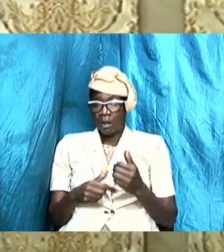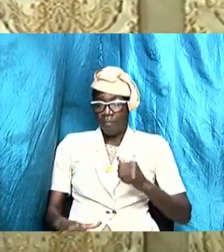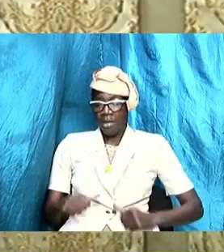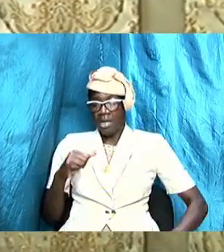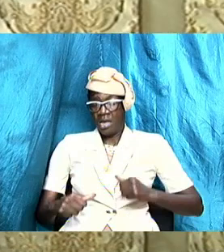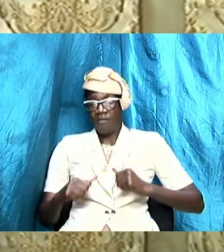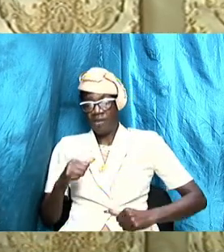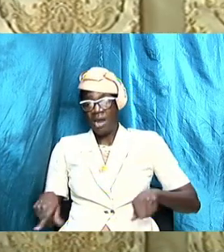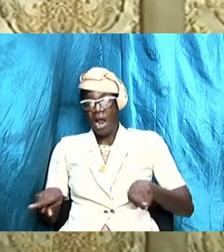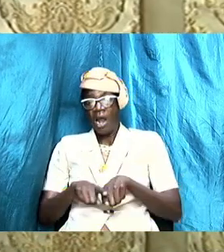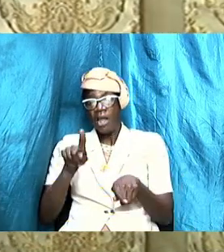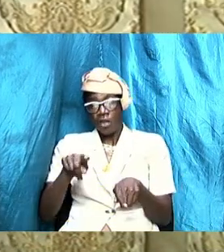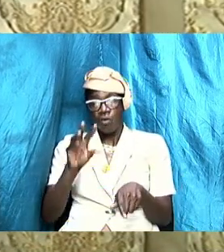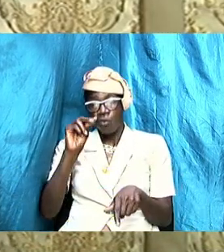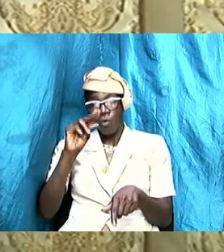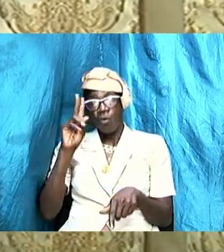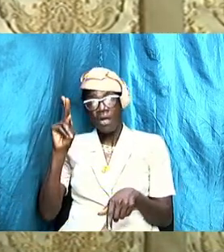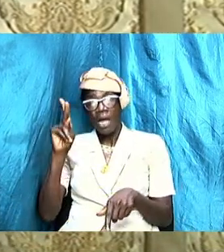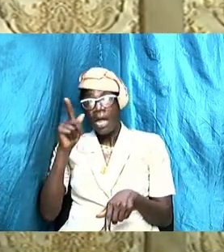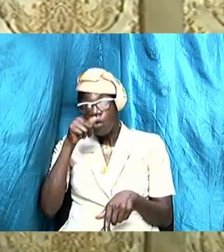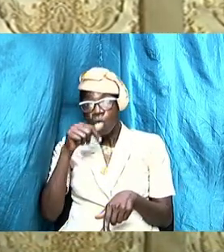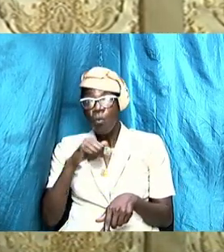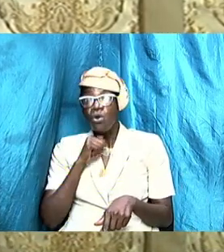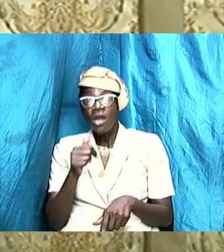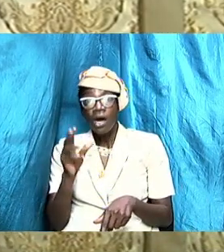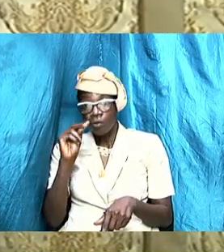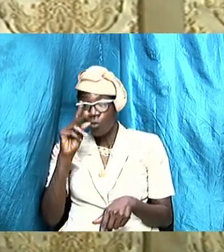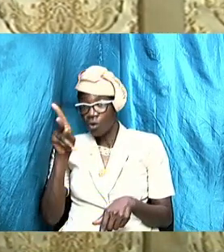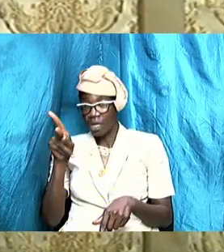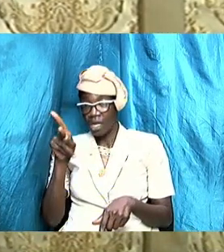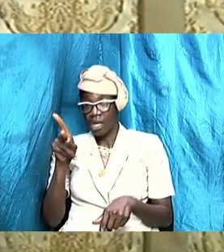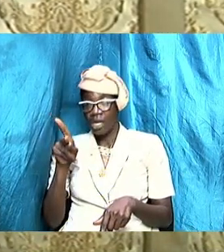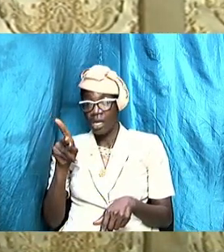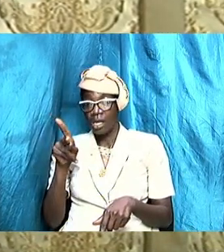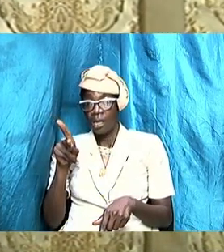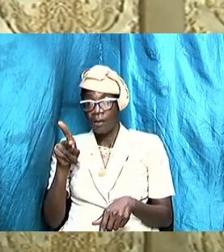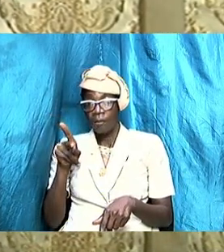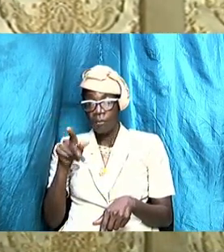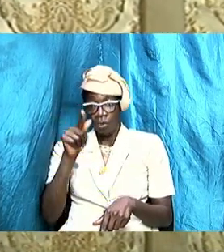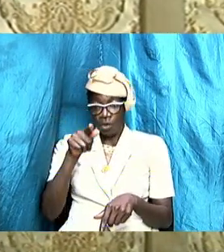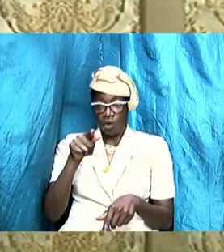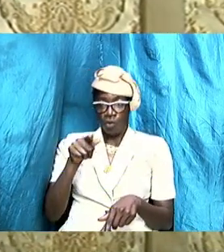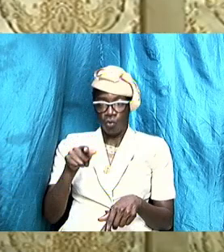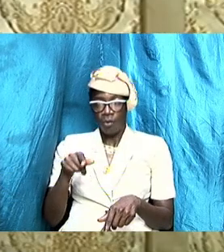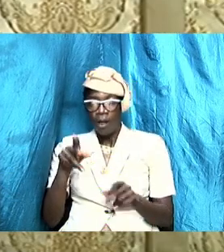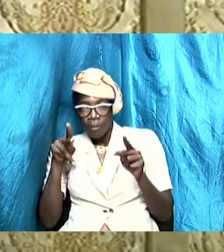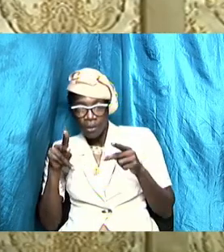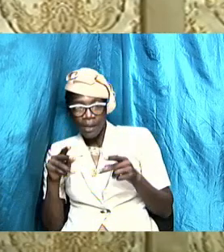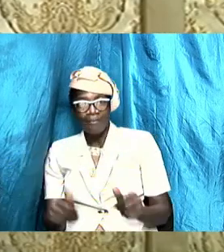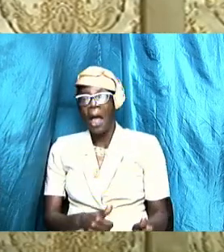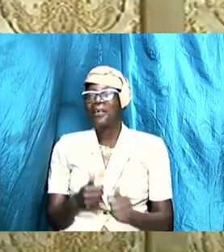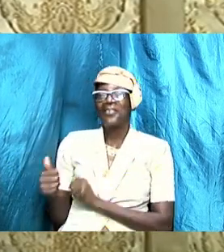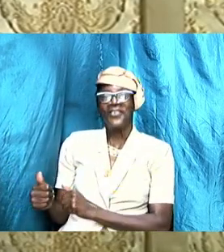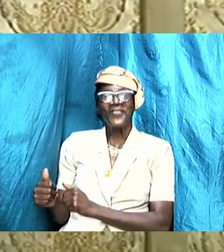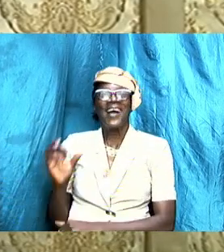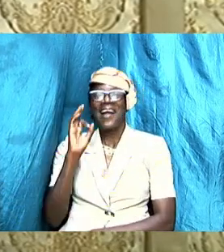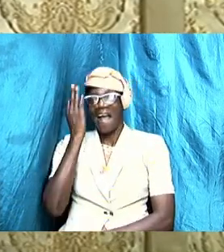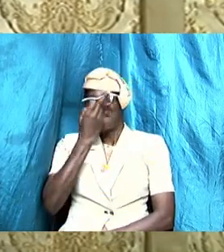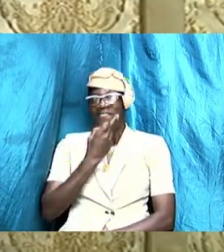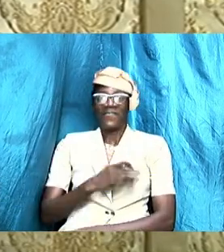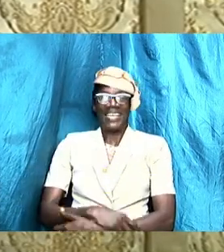when you are not okay what sense does it make to put up a strong face and I will not